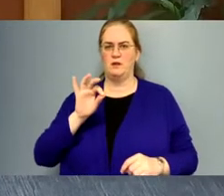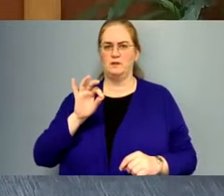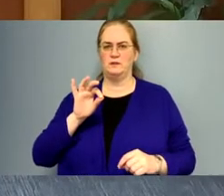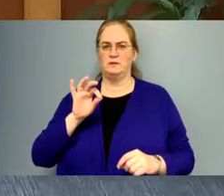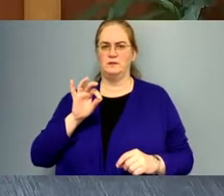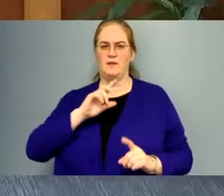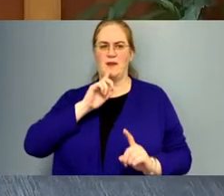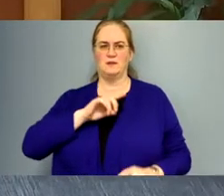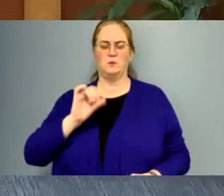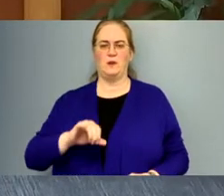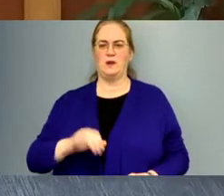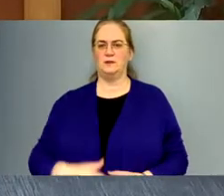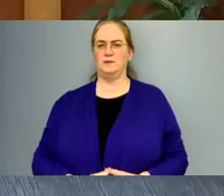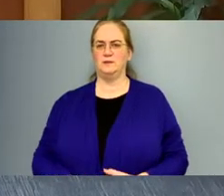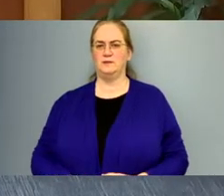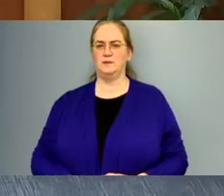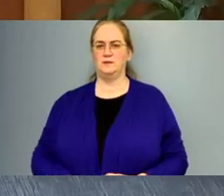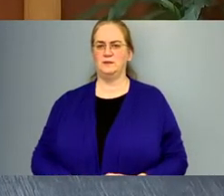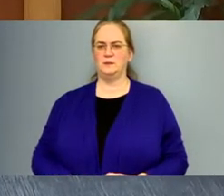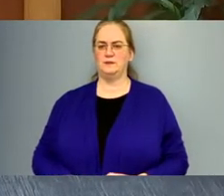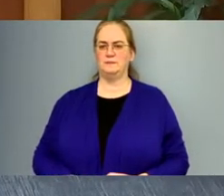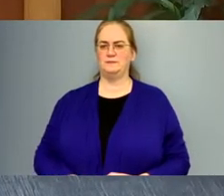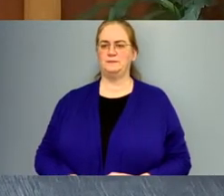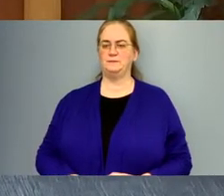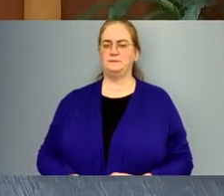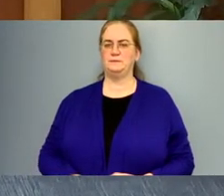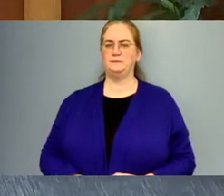who might be able to answer that question.